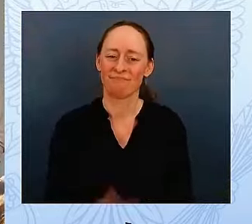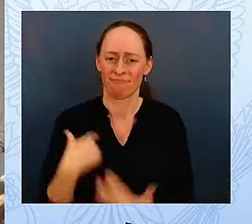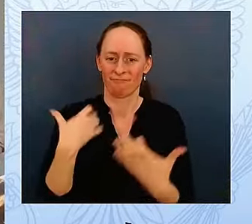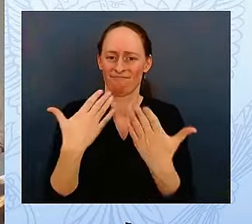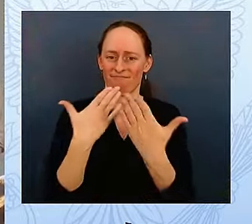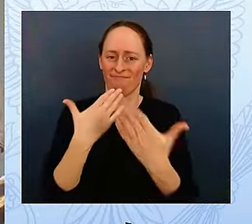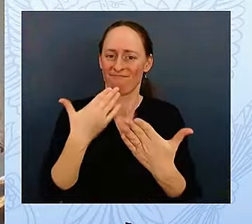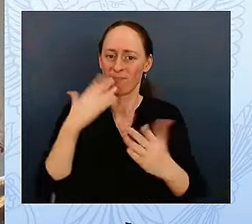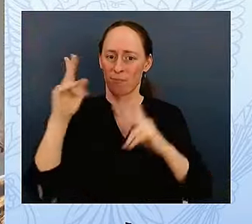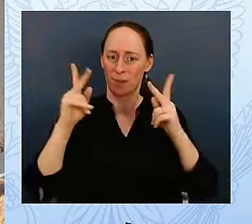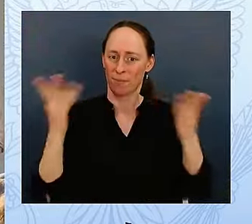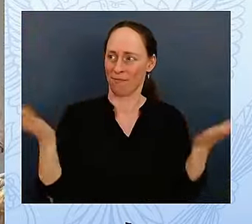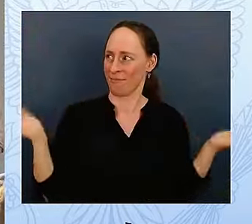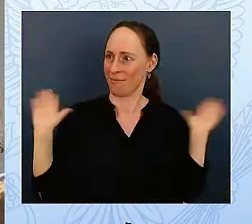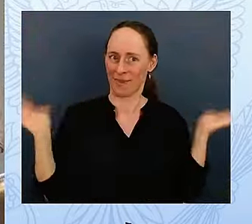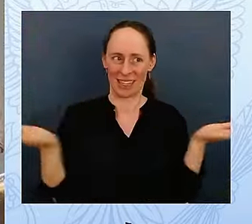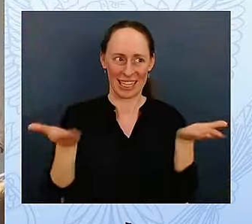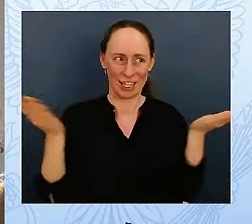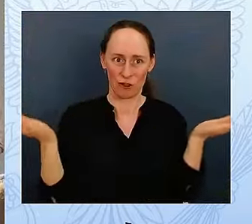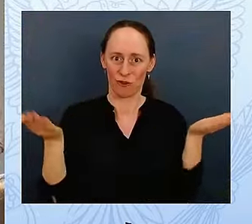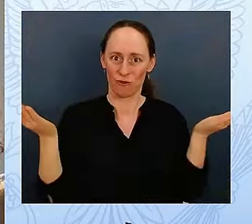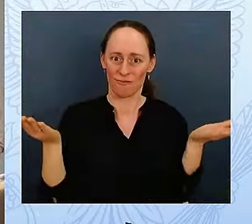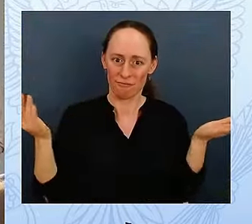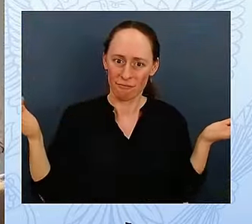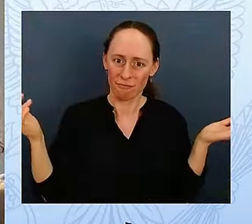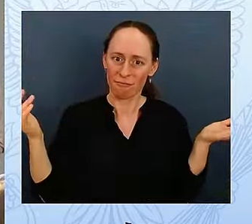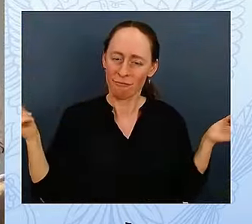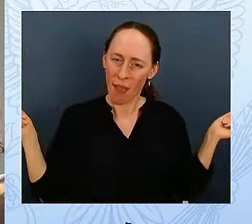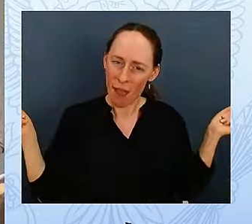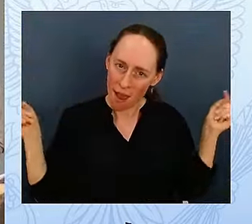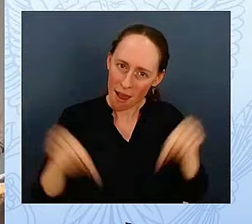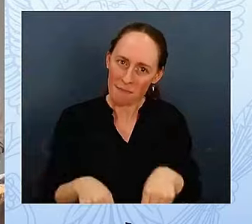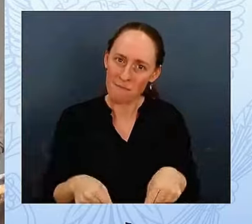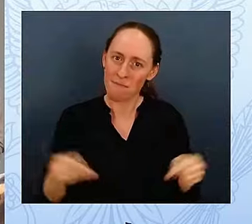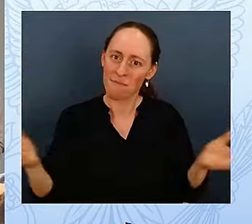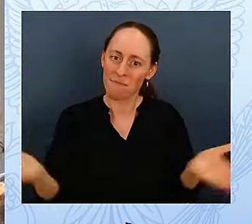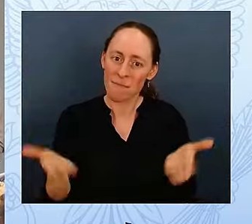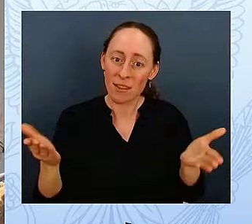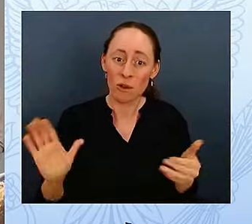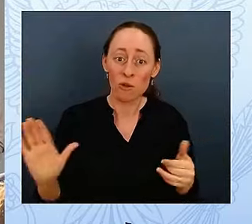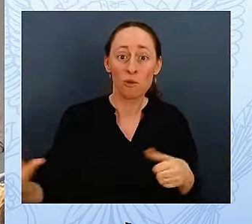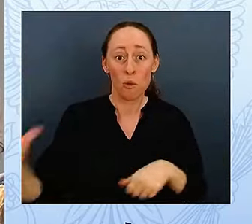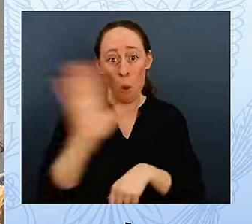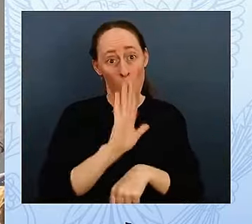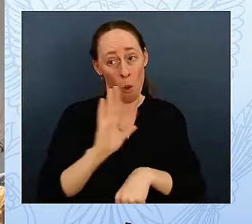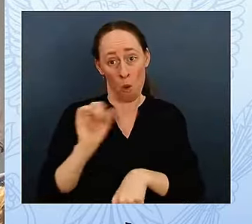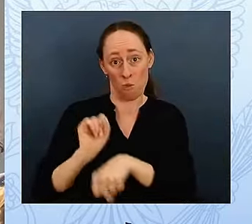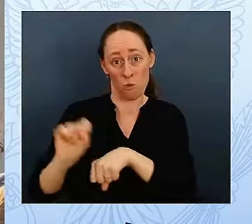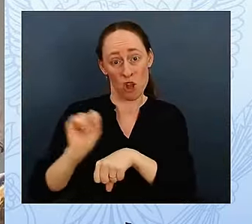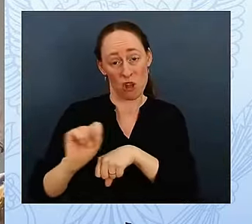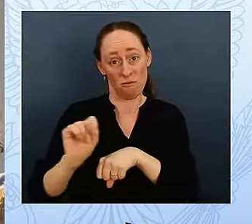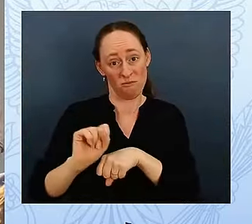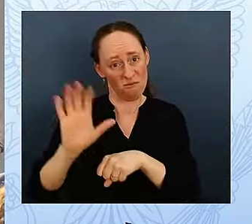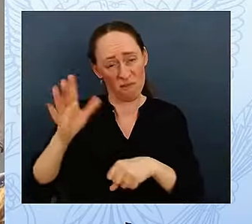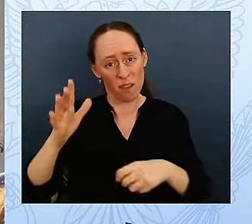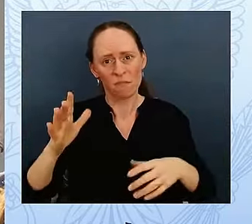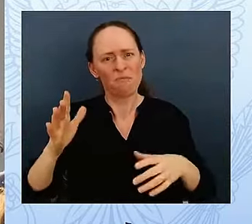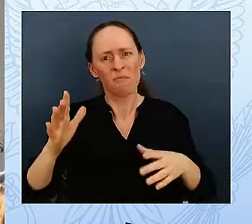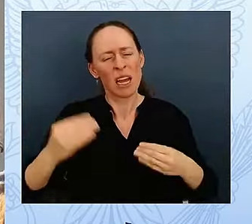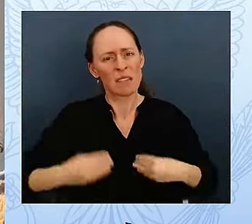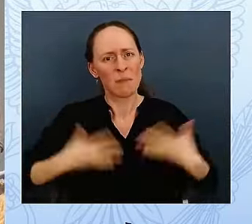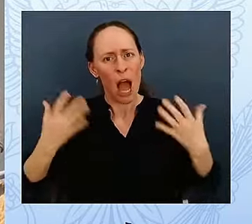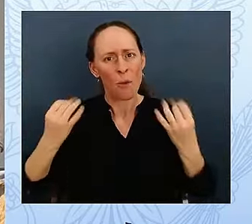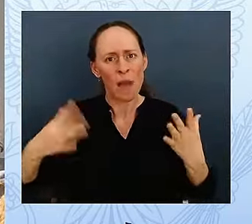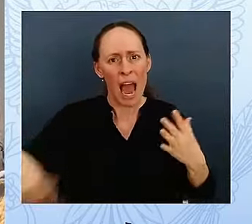your work inspired so many to step forward and serve our country. Maybe even some of the